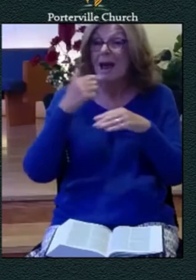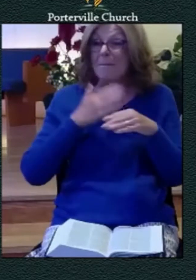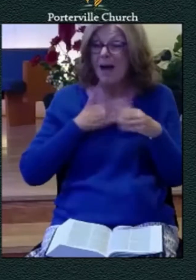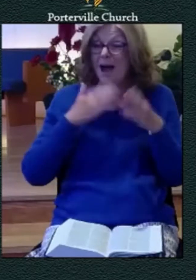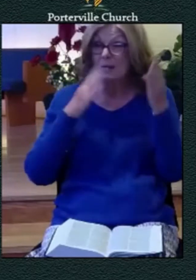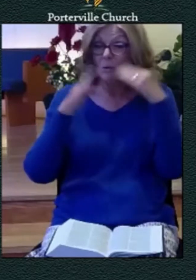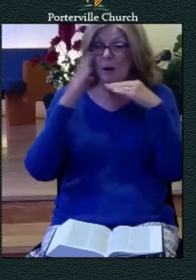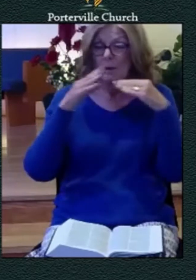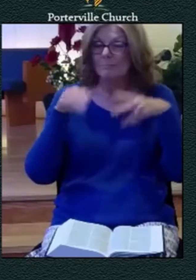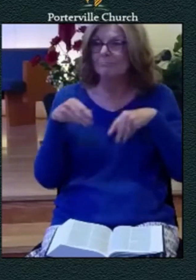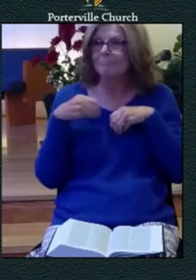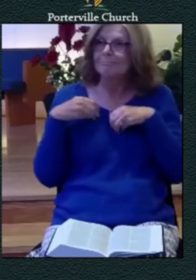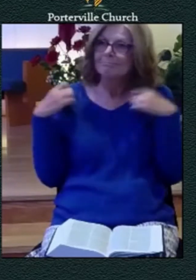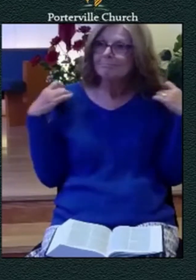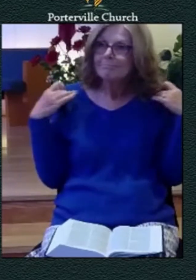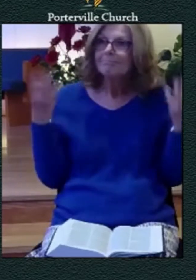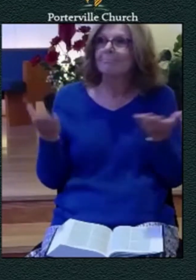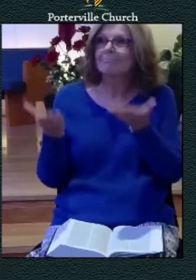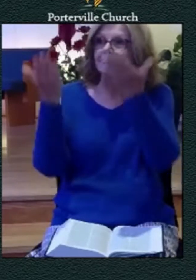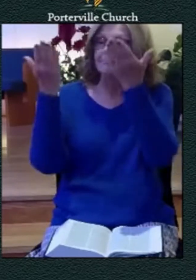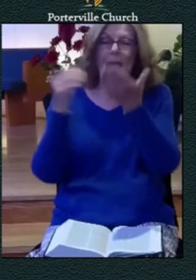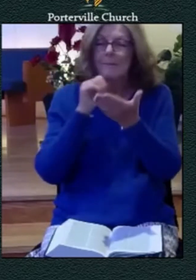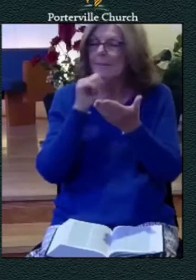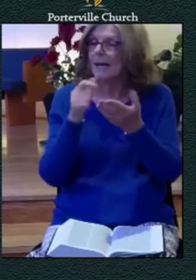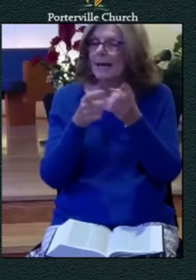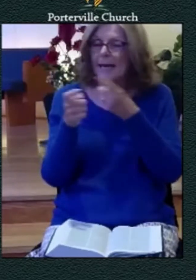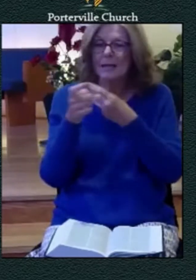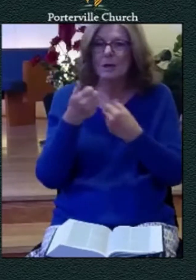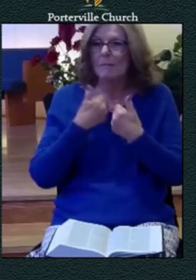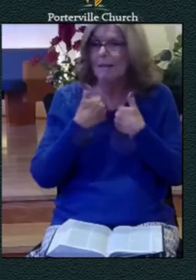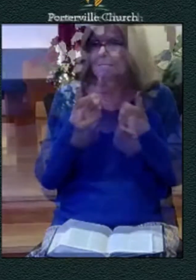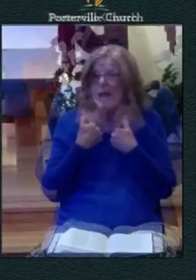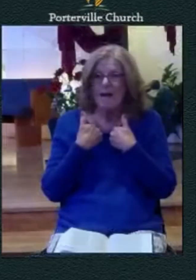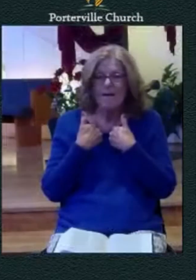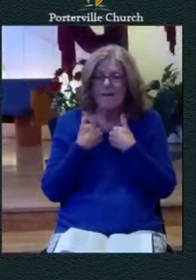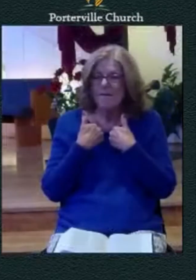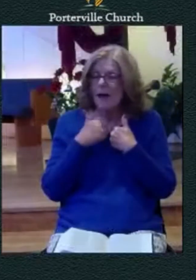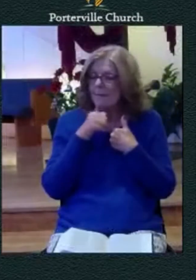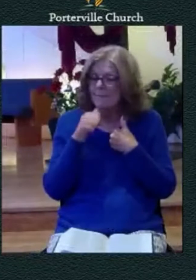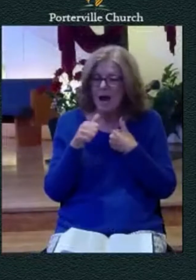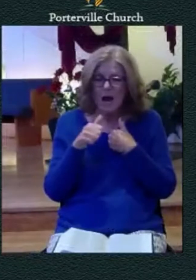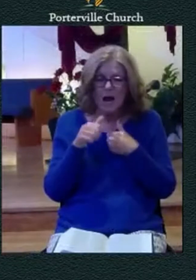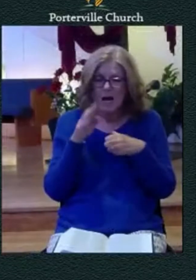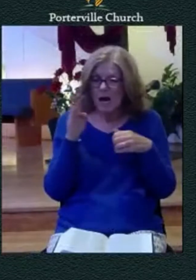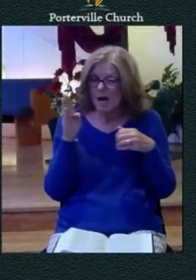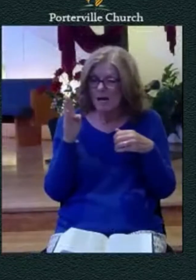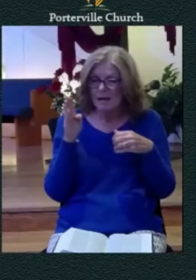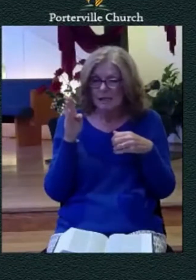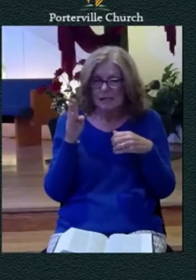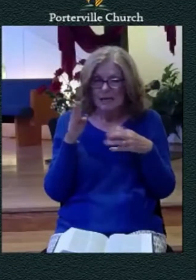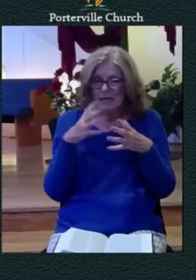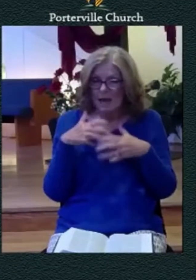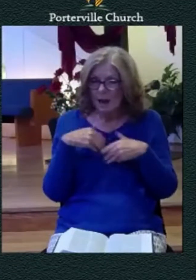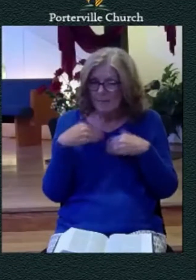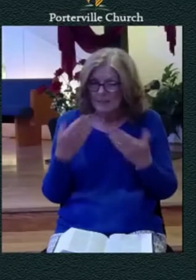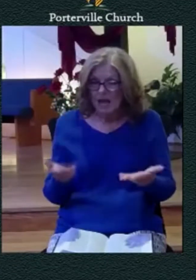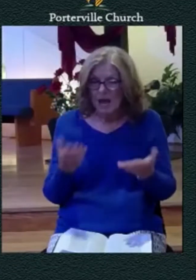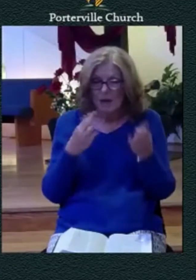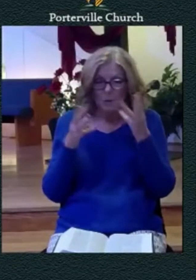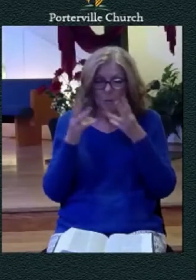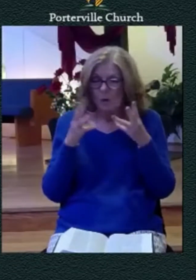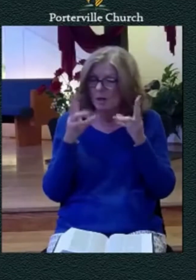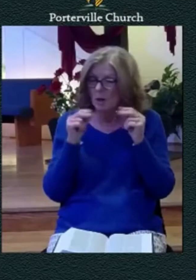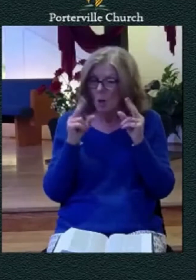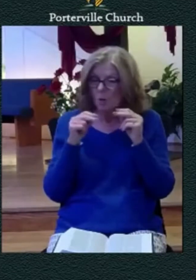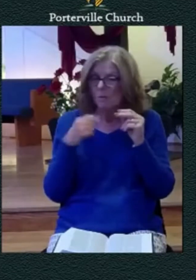won't try to handle it on my own i won't simply fret and worry i am going to god and and he talks he